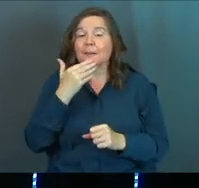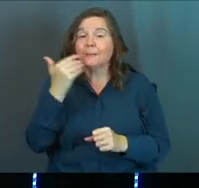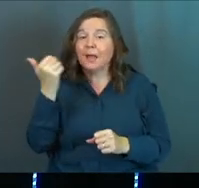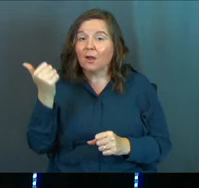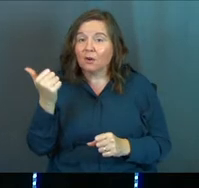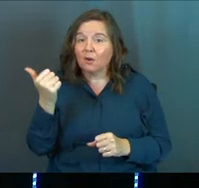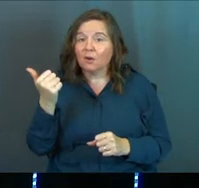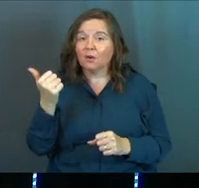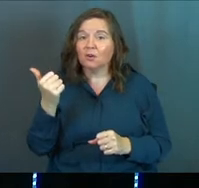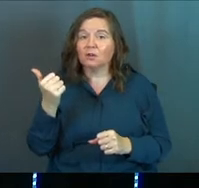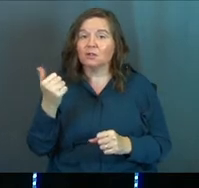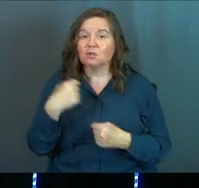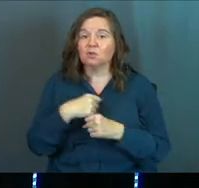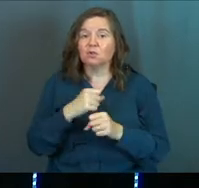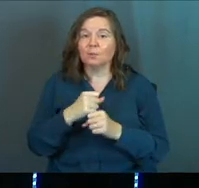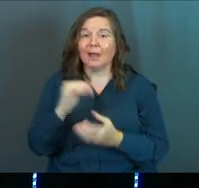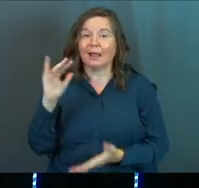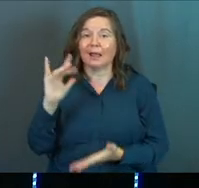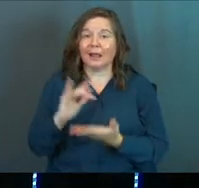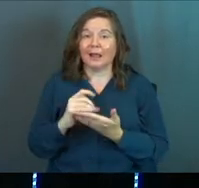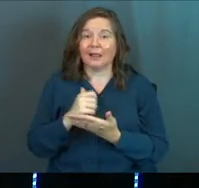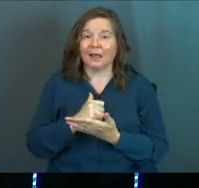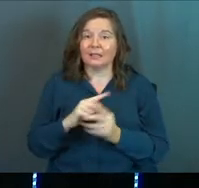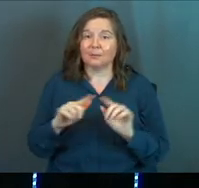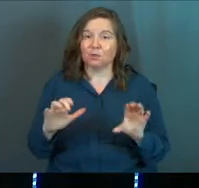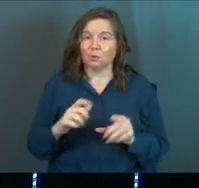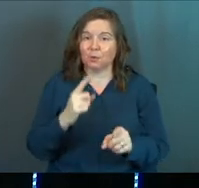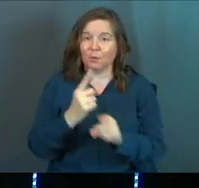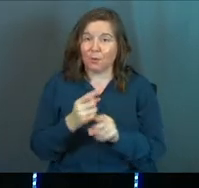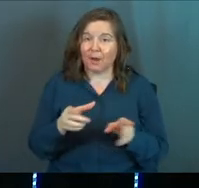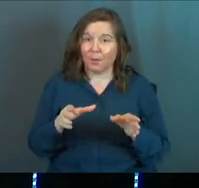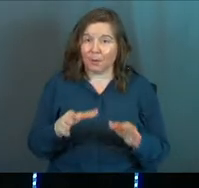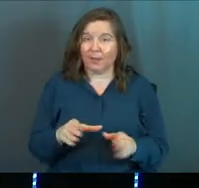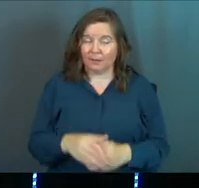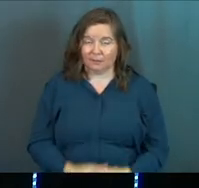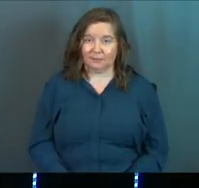better to even make less, but do it the right way.